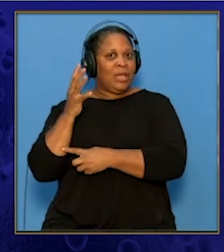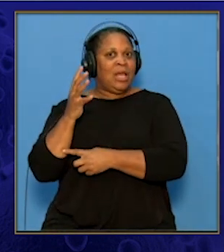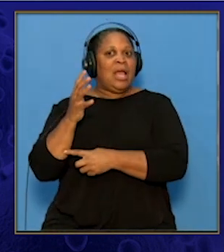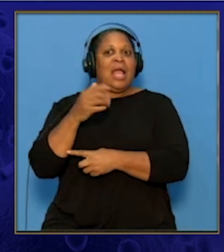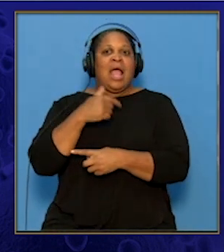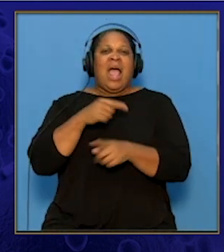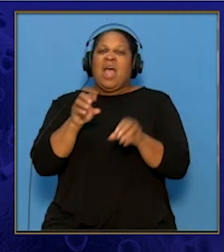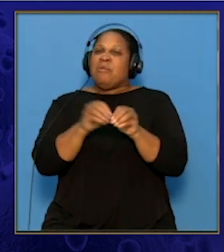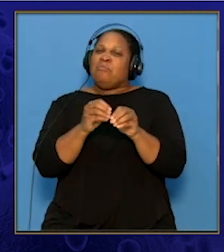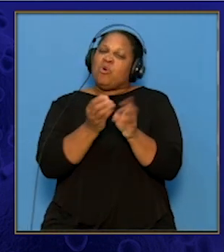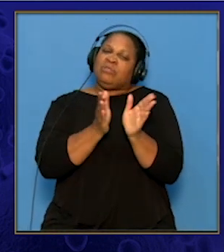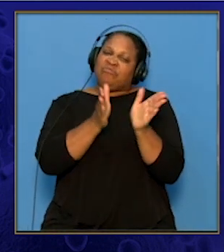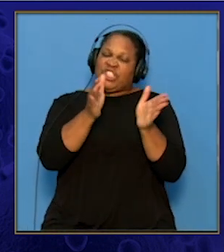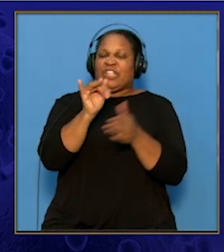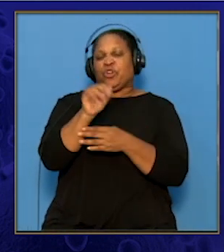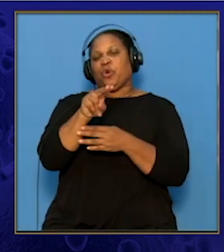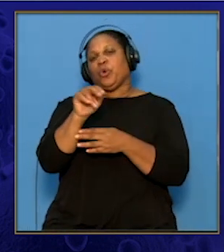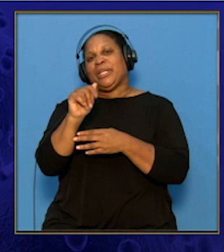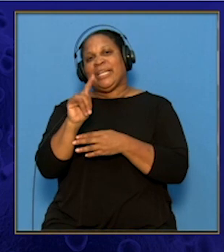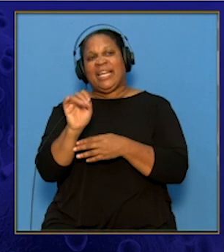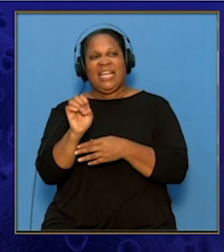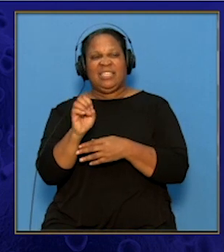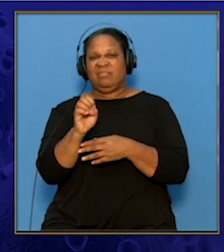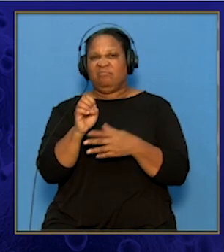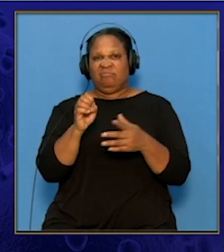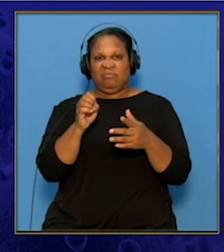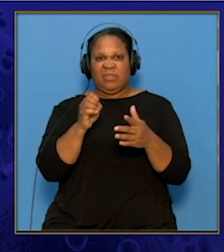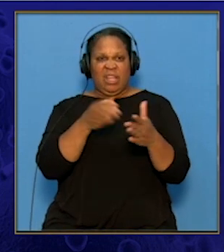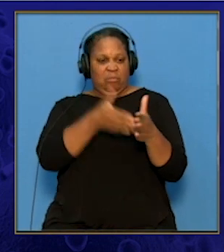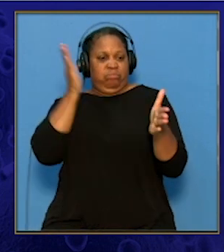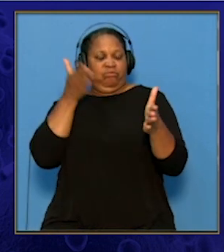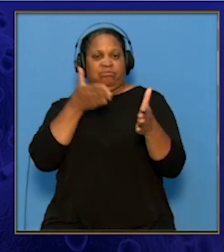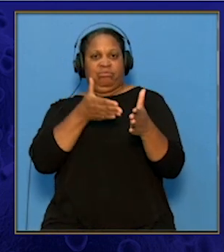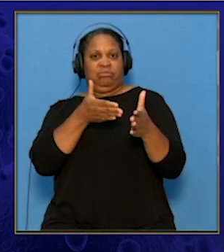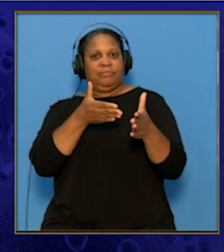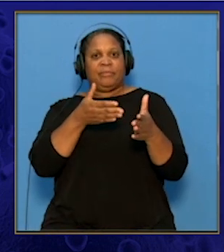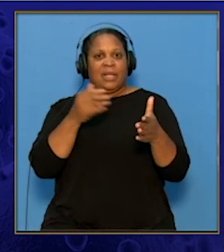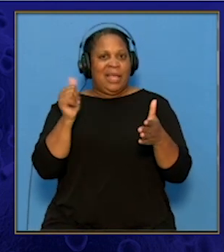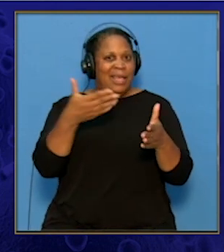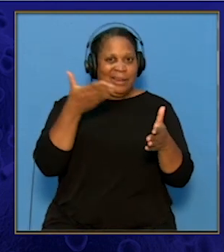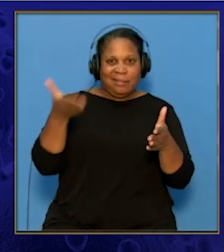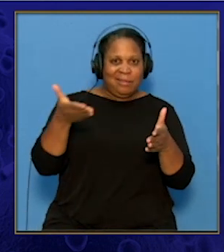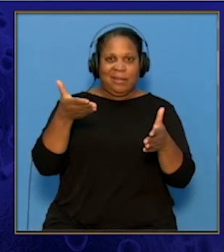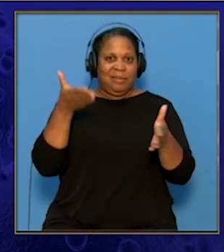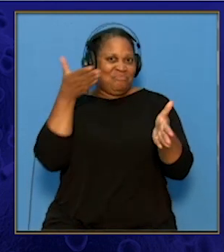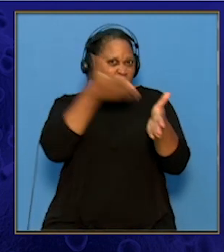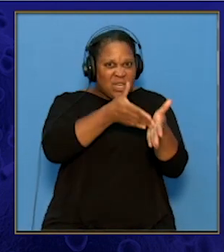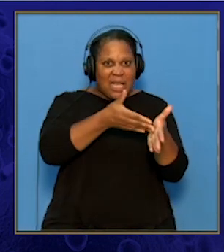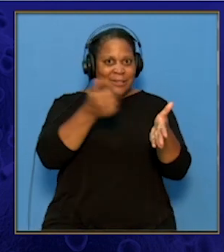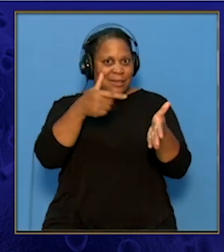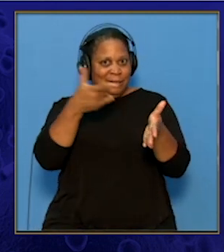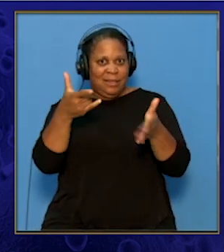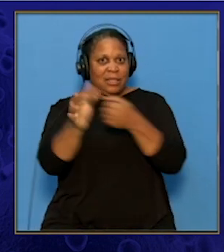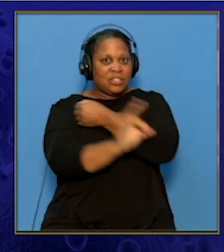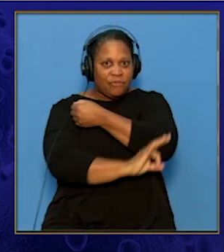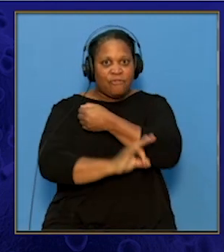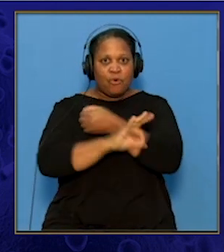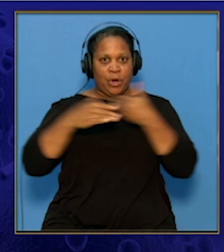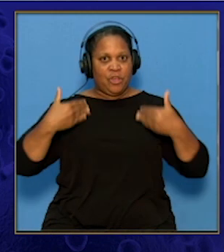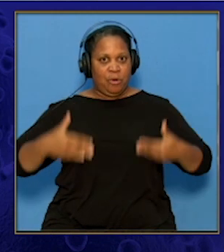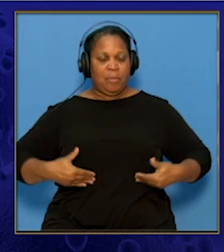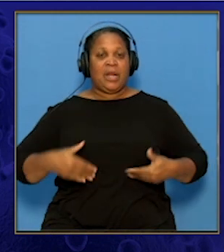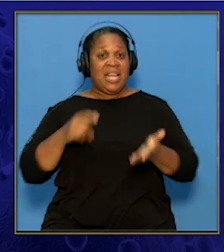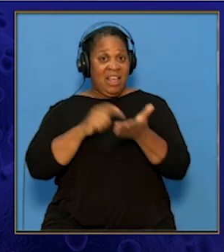which is more general to anything that is foreign in your body. The vaccine Bermuda is currently using for its vaccination program